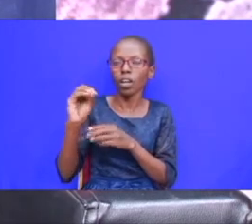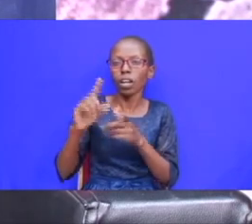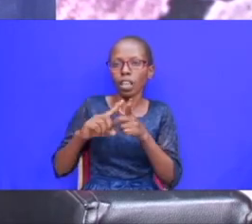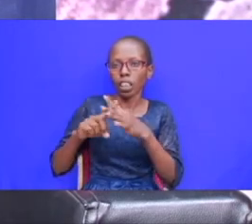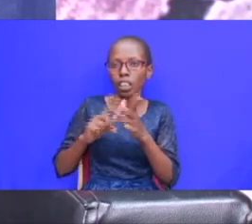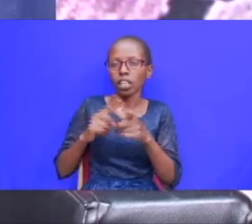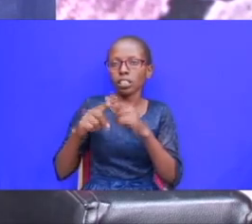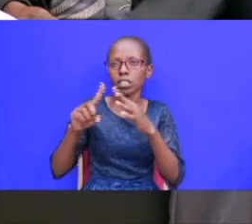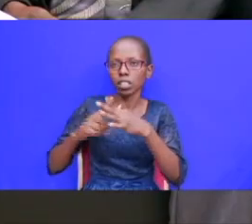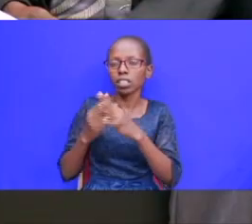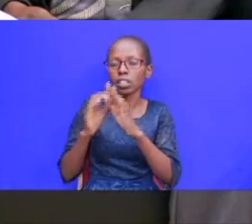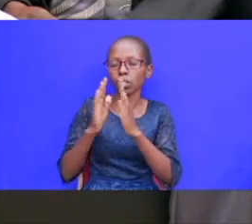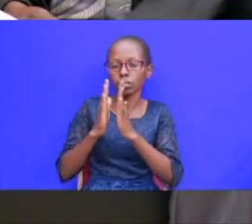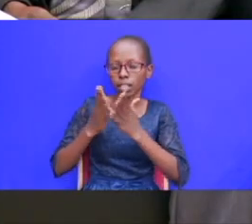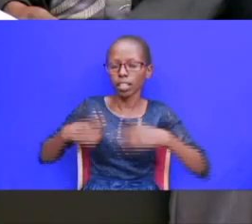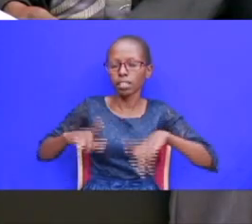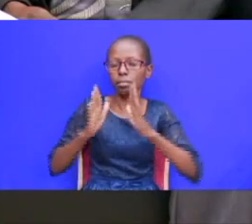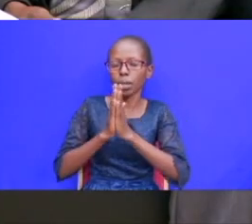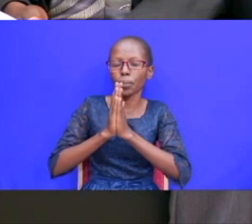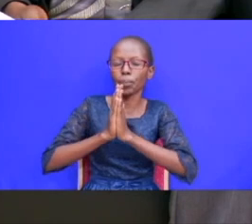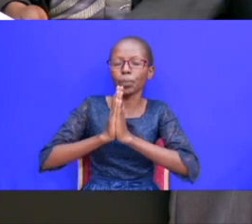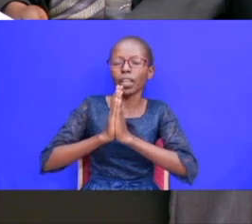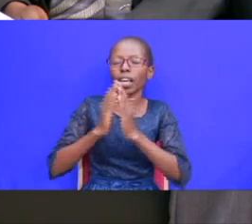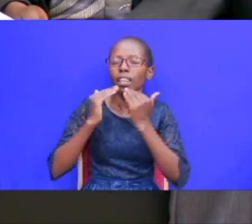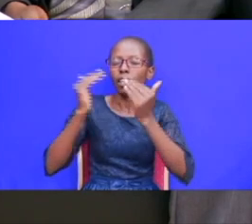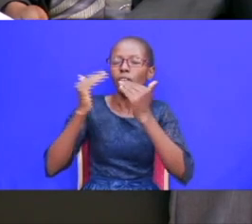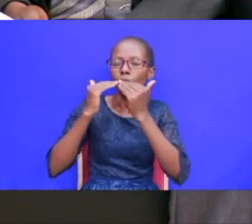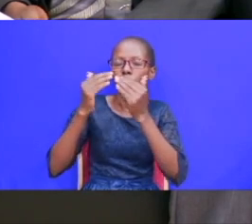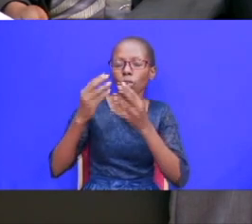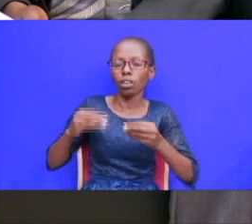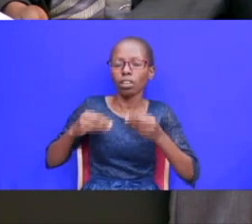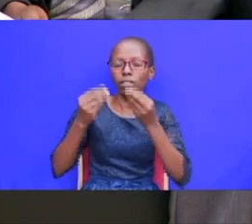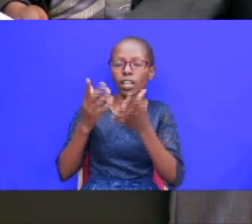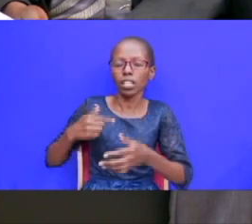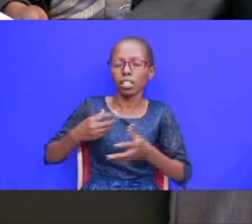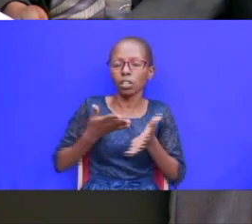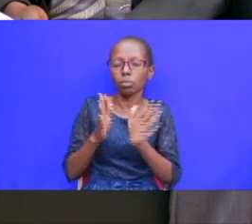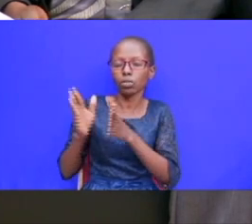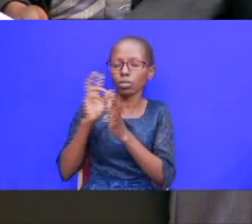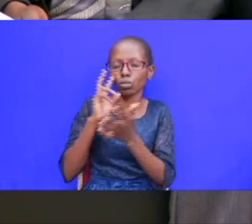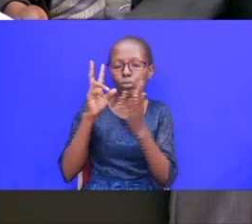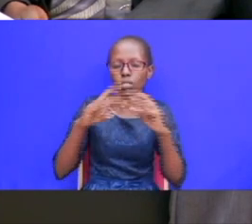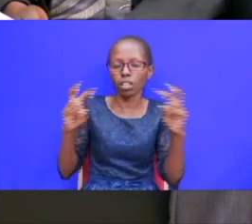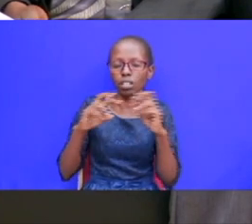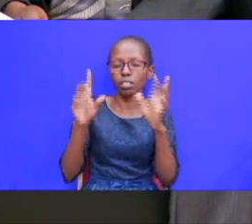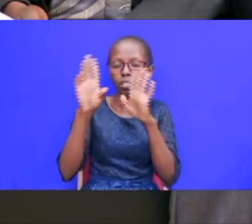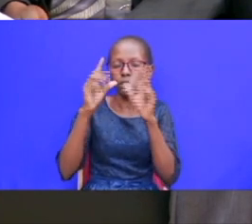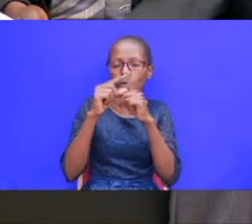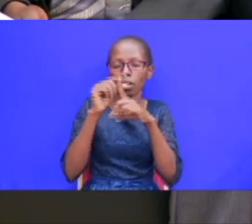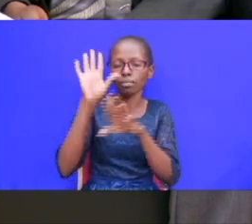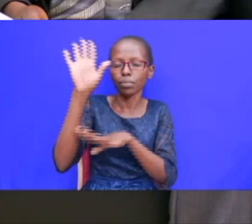okay shall we pray our kind and loving father thank you so much for giving us a chance so that we can go to look at your word once again